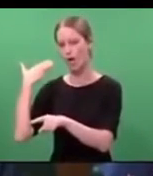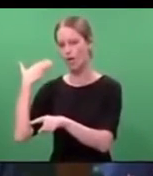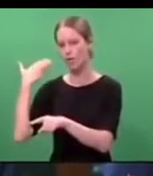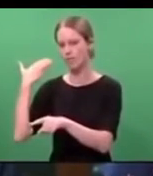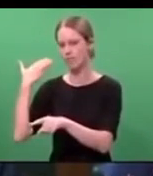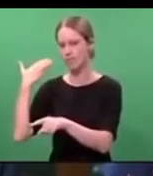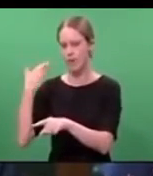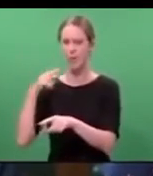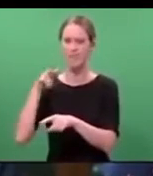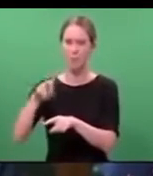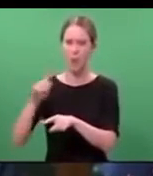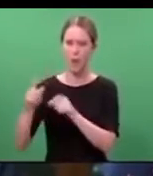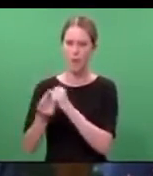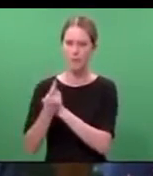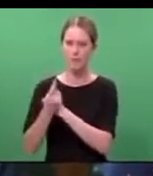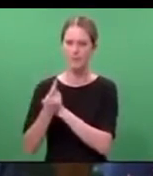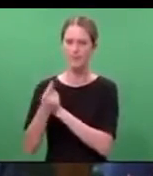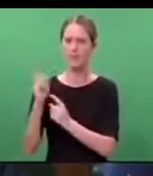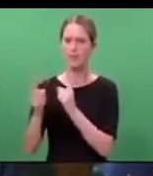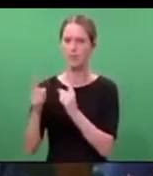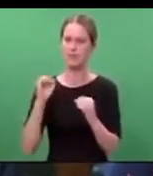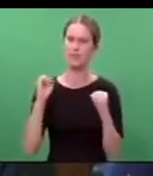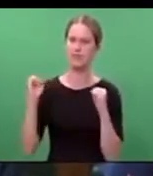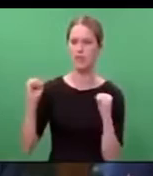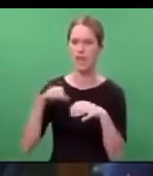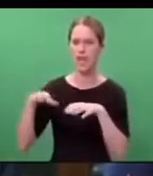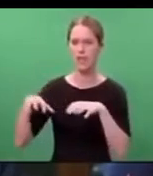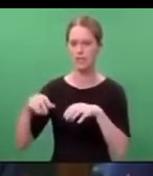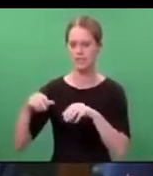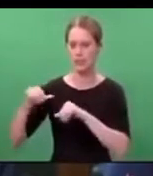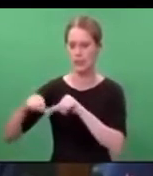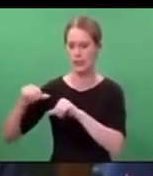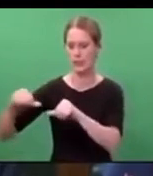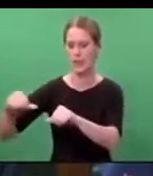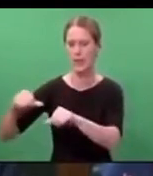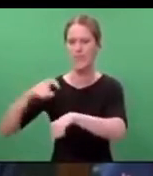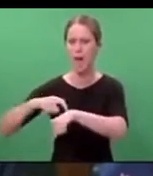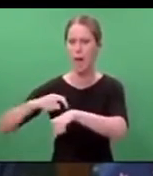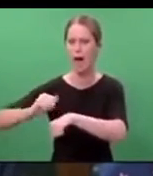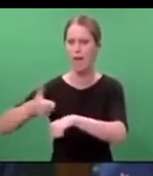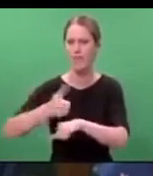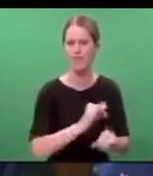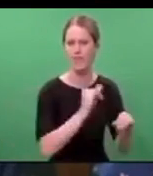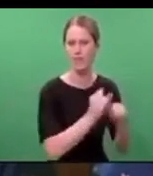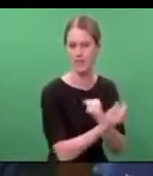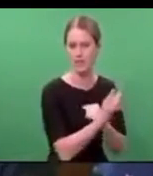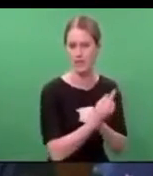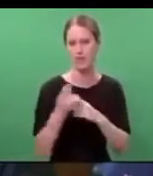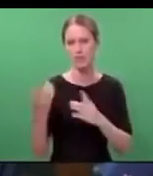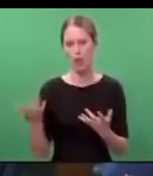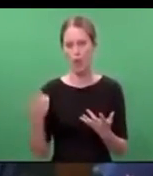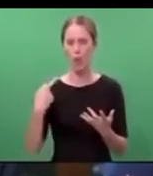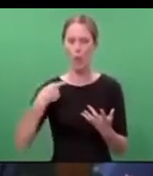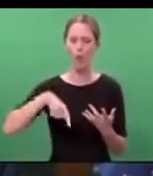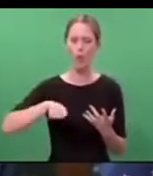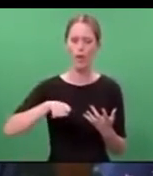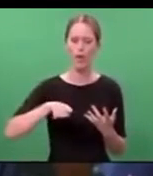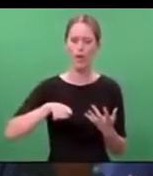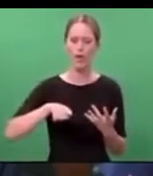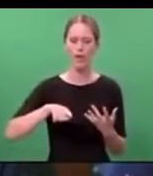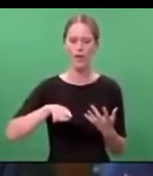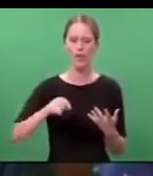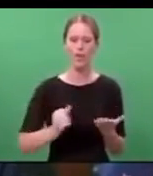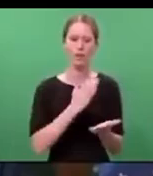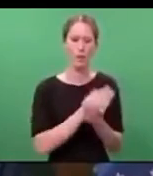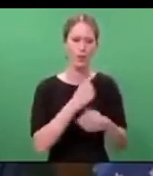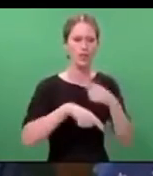there is a pattern of increased tension and actions over the weeks that follow. That means we do need to ensure